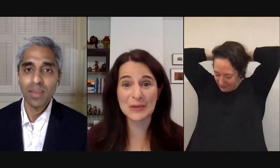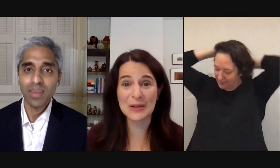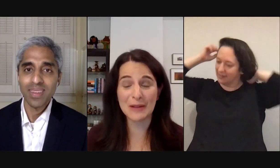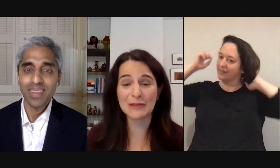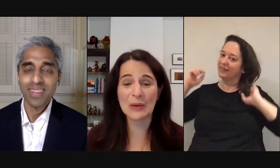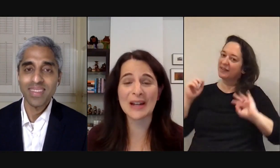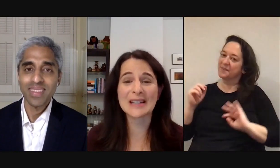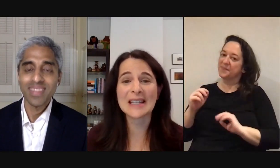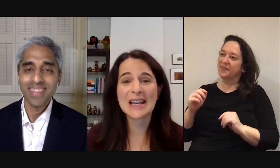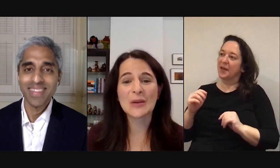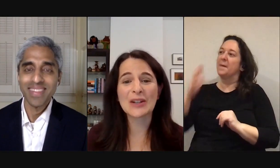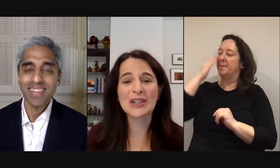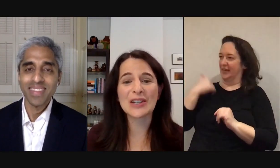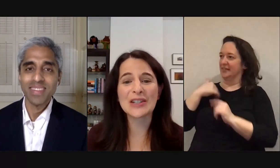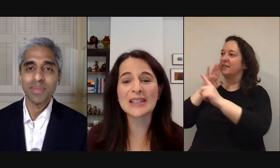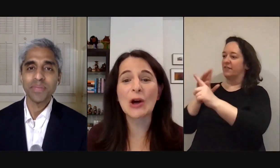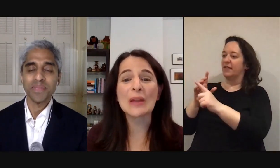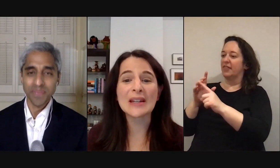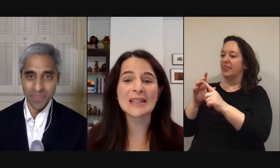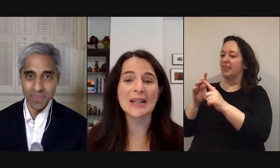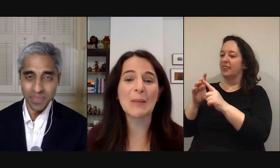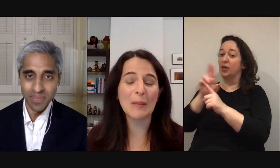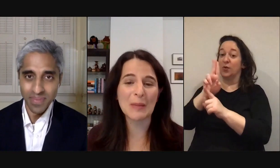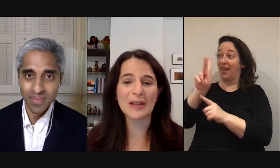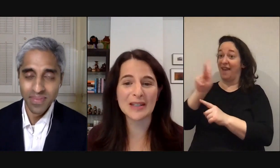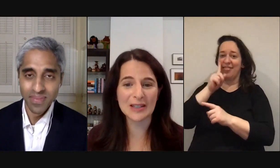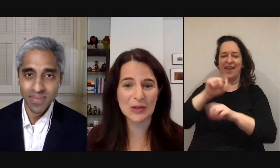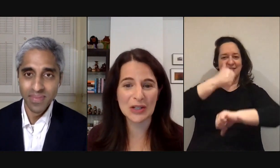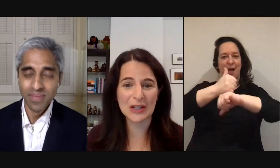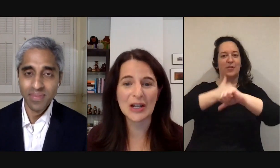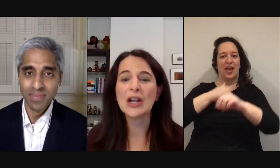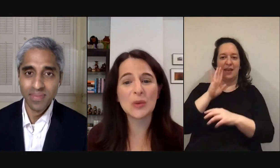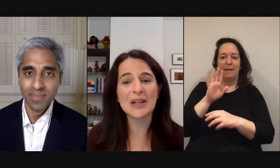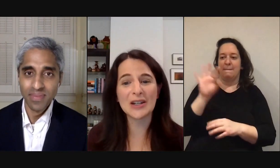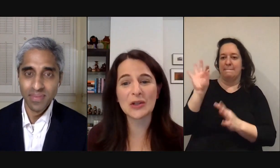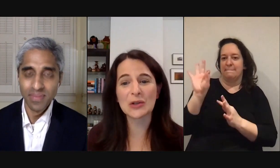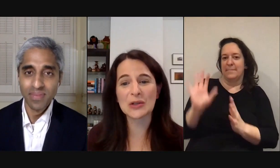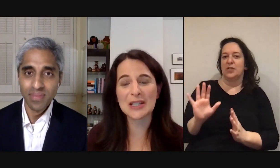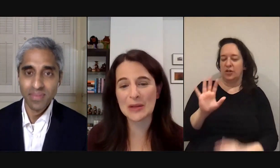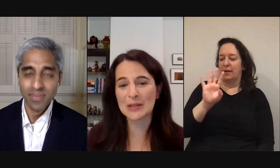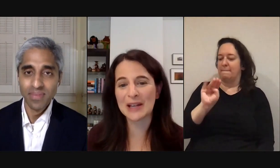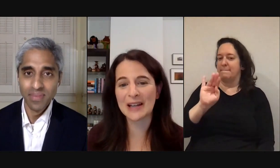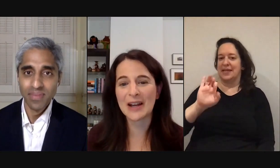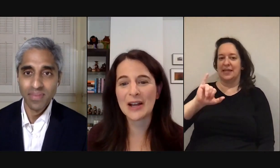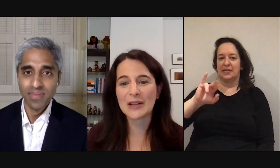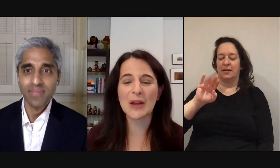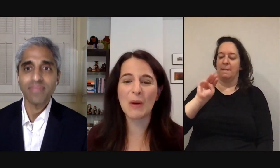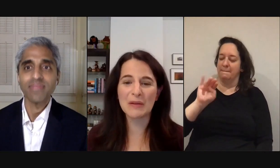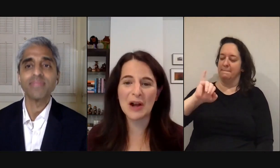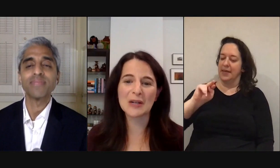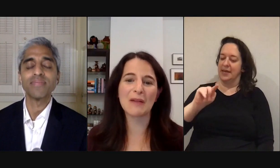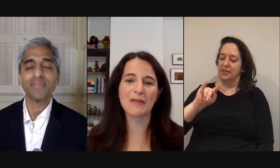a ministry of loneliness the question is does loneliness need a public policy solution do we need a social stimulus plan